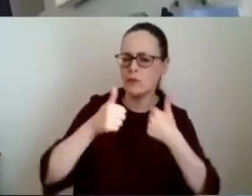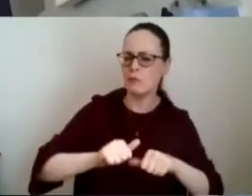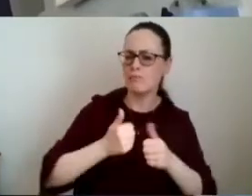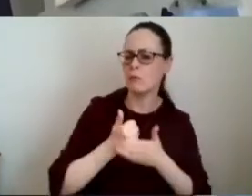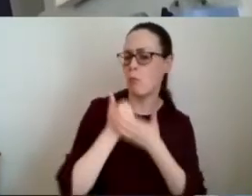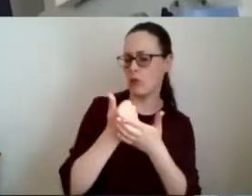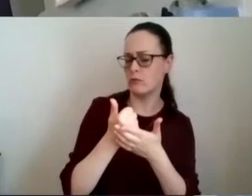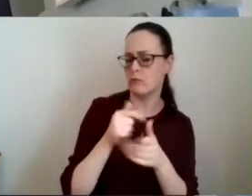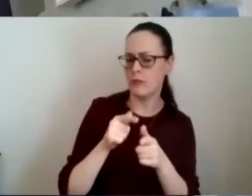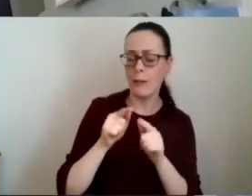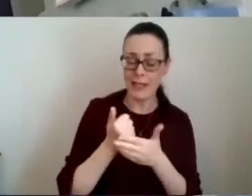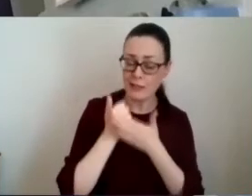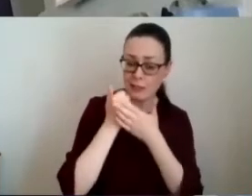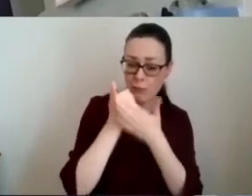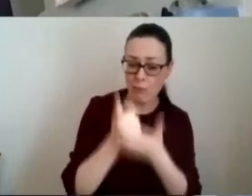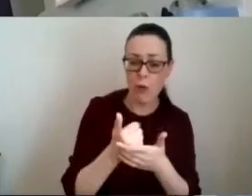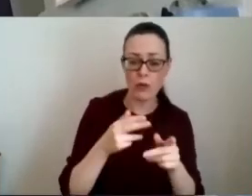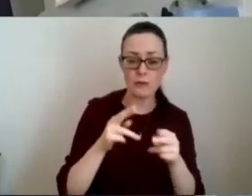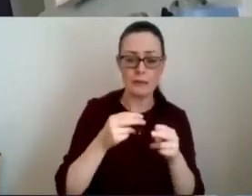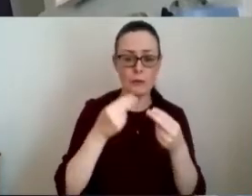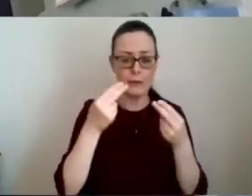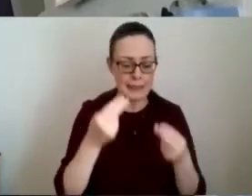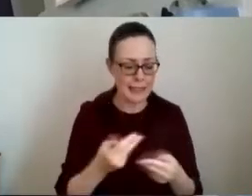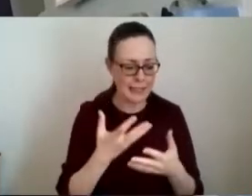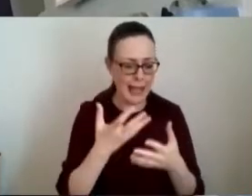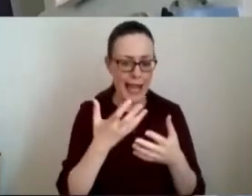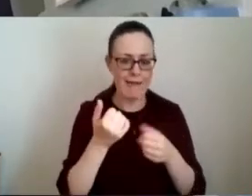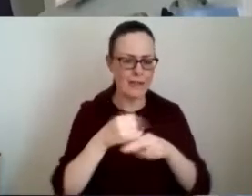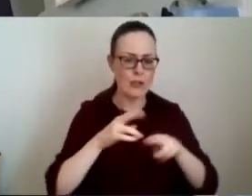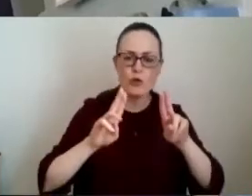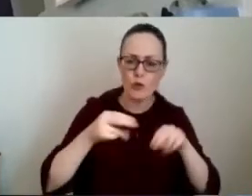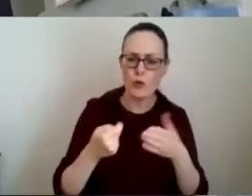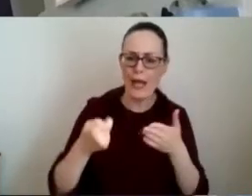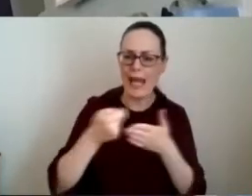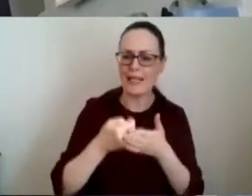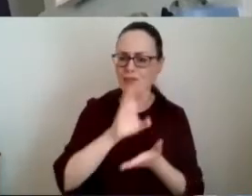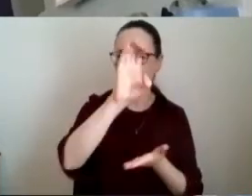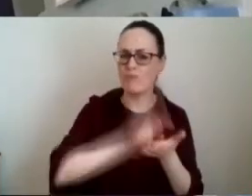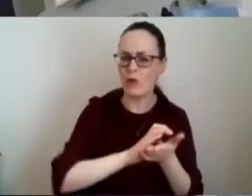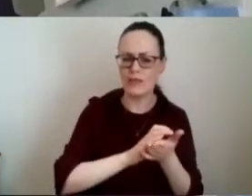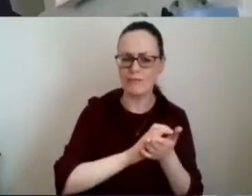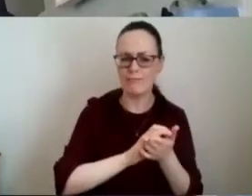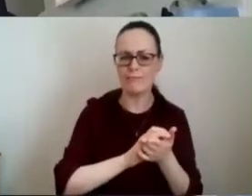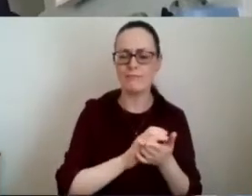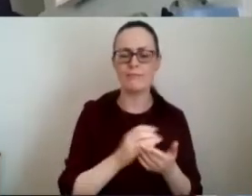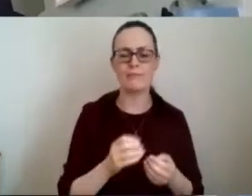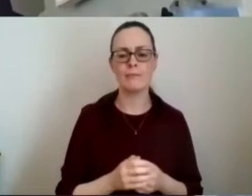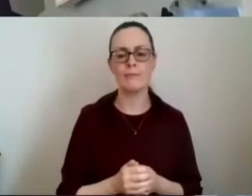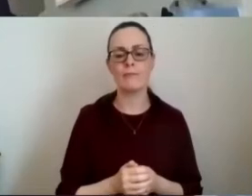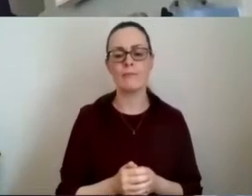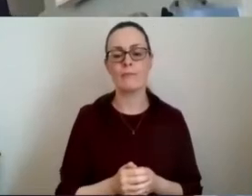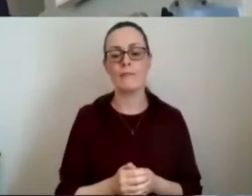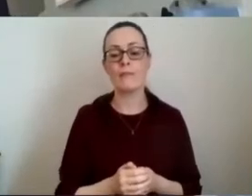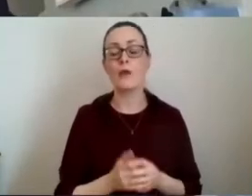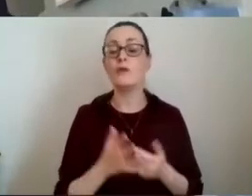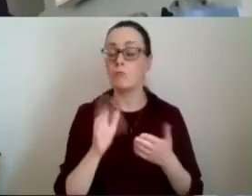that support can only be railed if it manifests itself in new additional multi-year funding so we developed a world